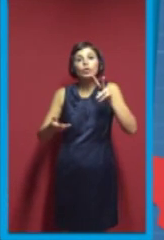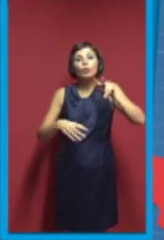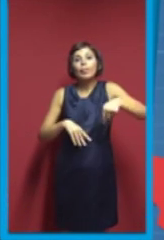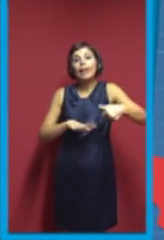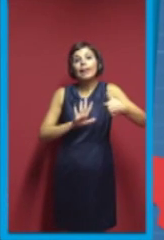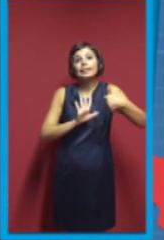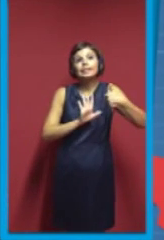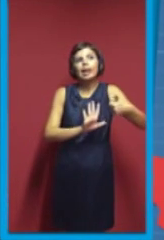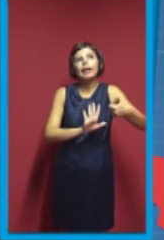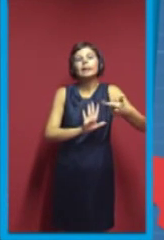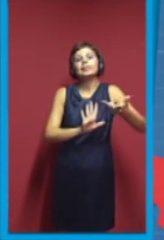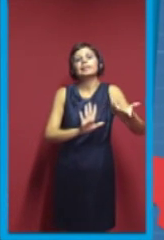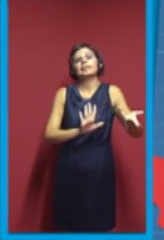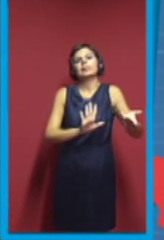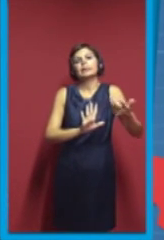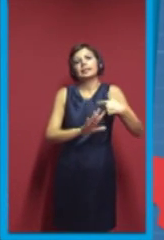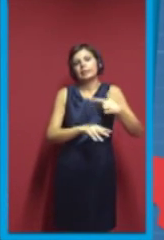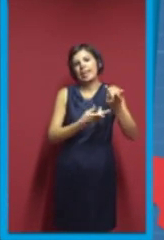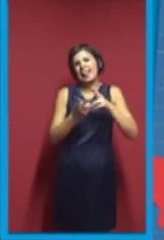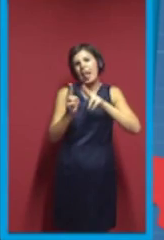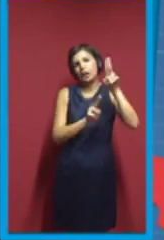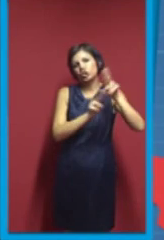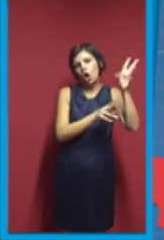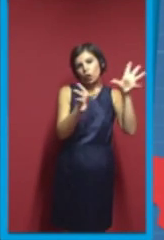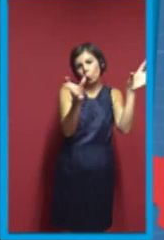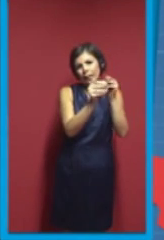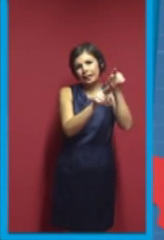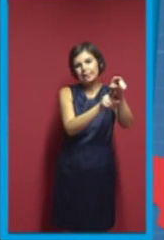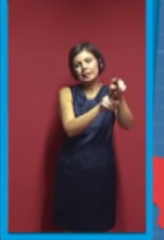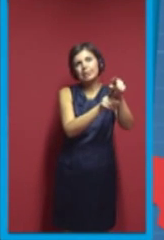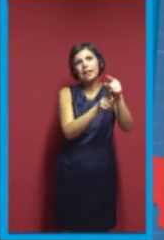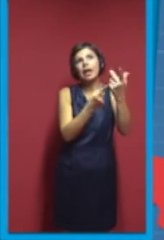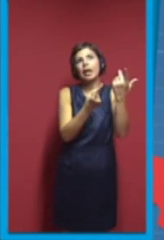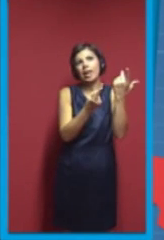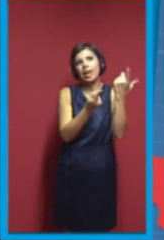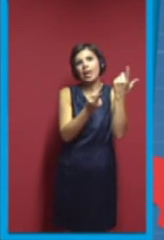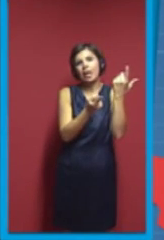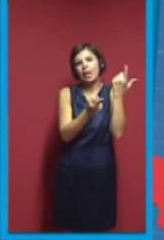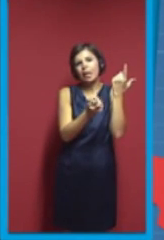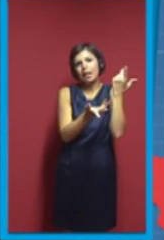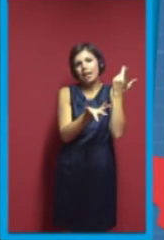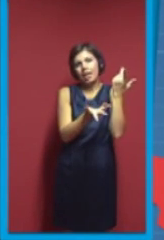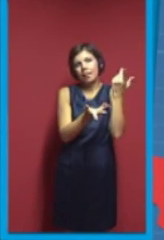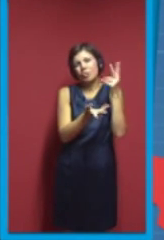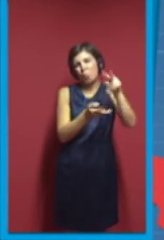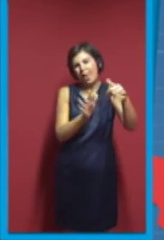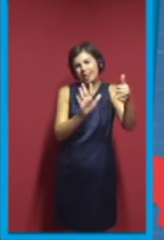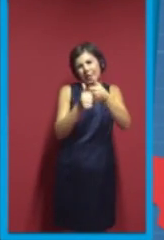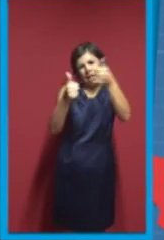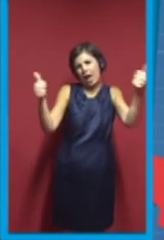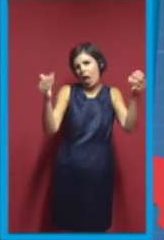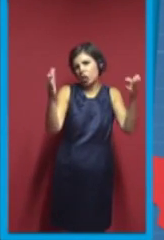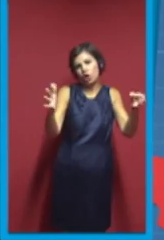desertification. I mean, deserts, not deserts. It's sand. So, for me, it's still a year of 3D printing.